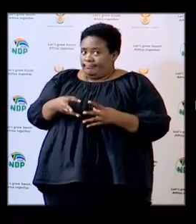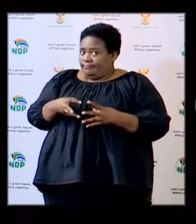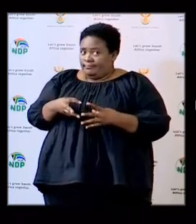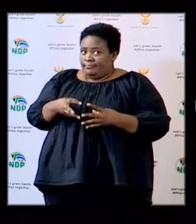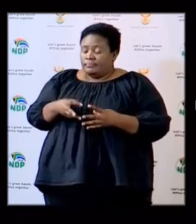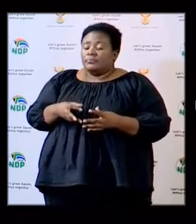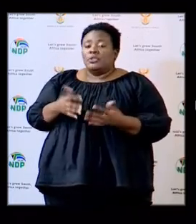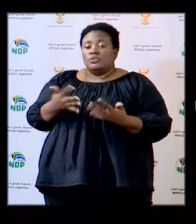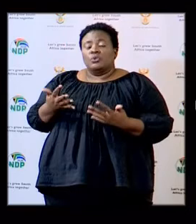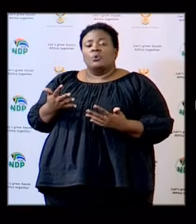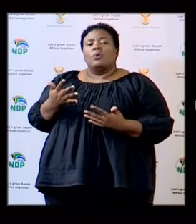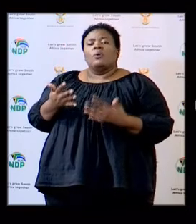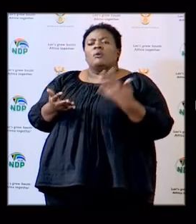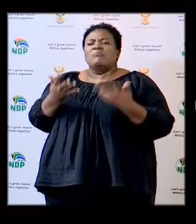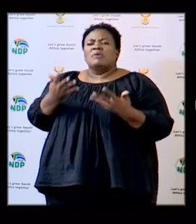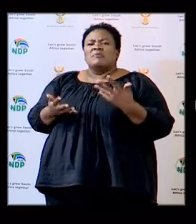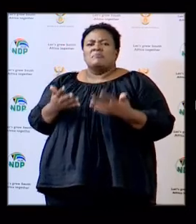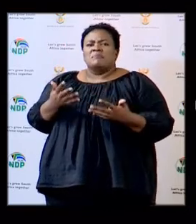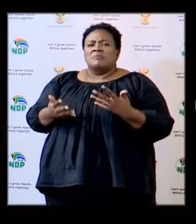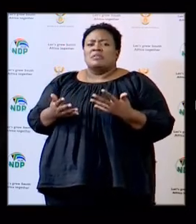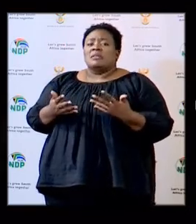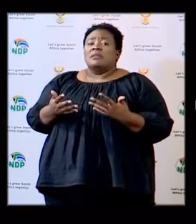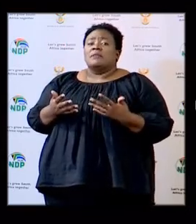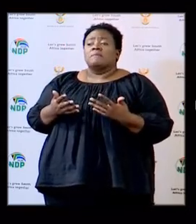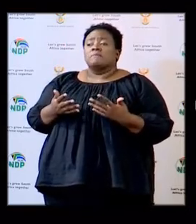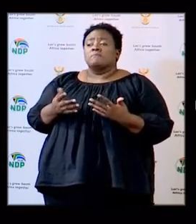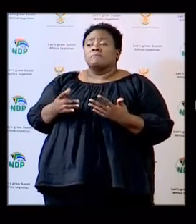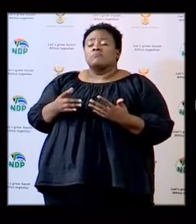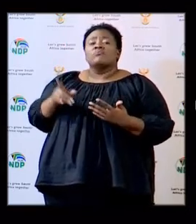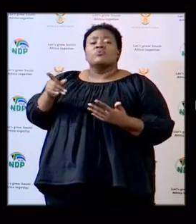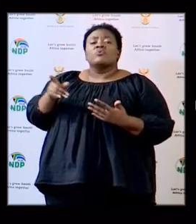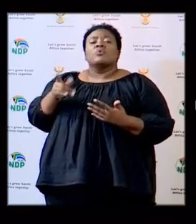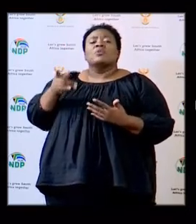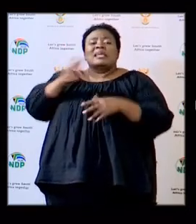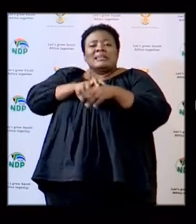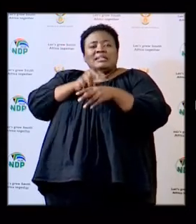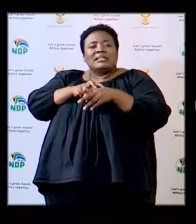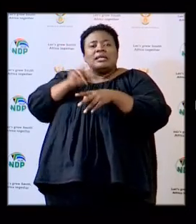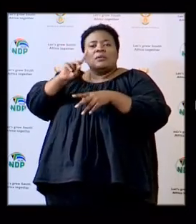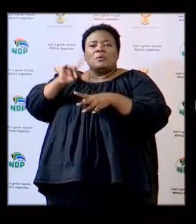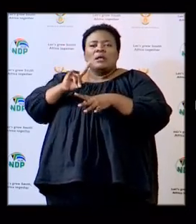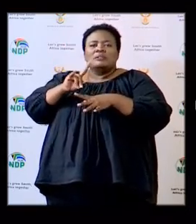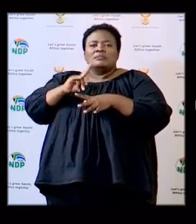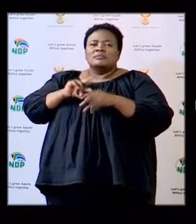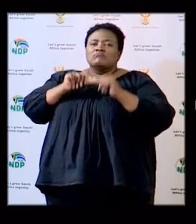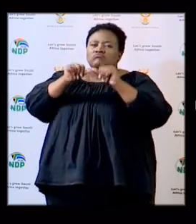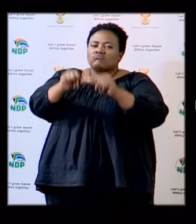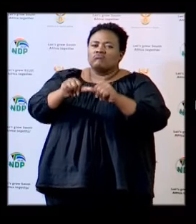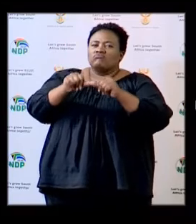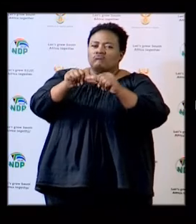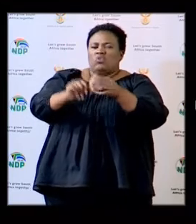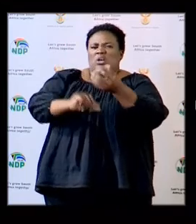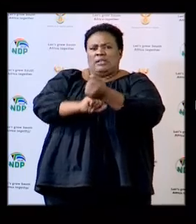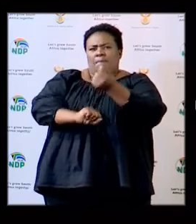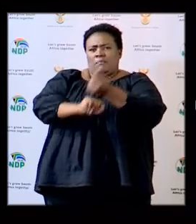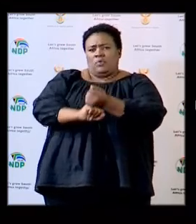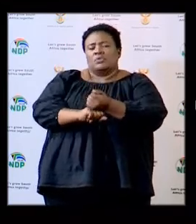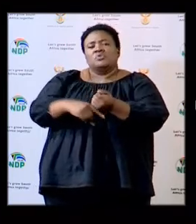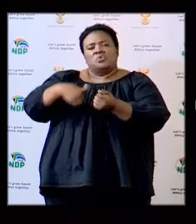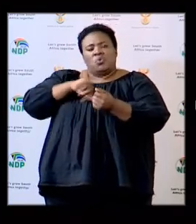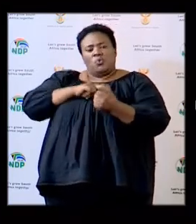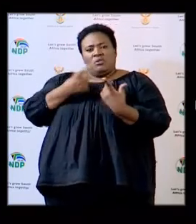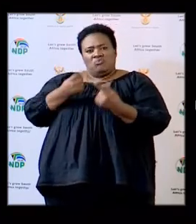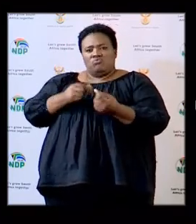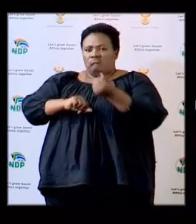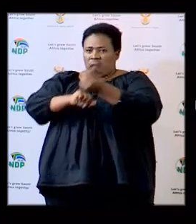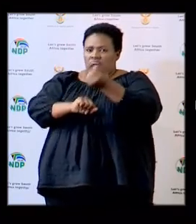that their sicknesses they immediate attention and continue our support so we did that contact therefore we are providing